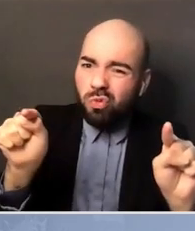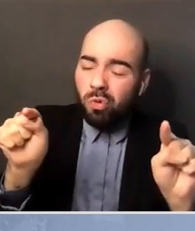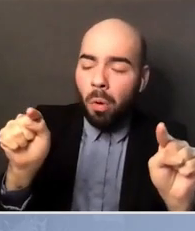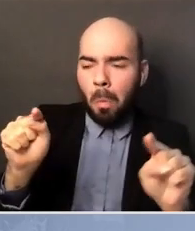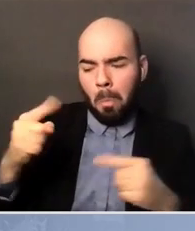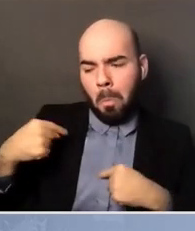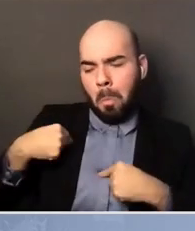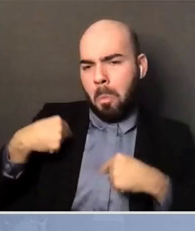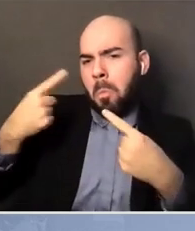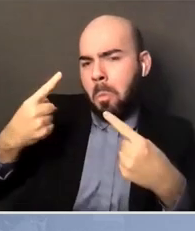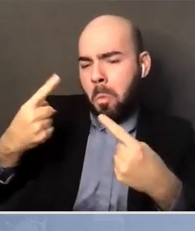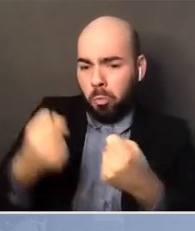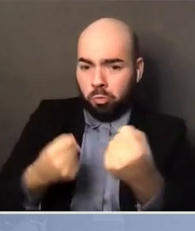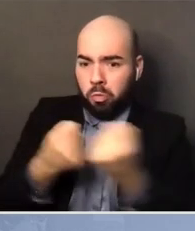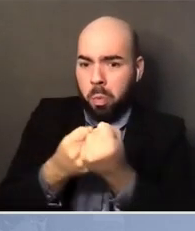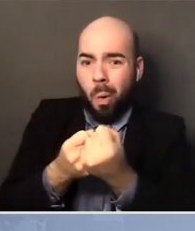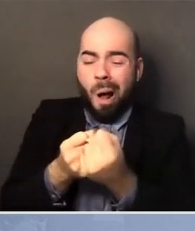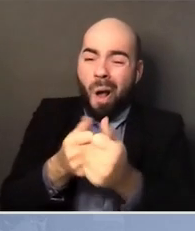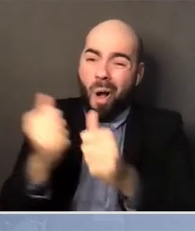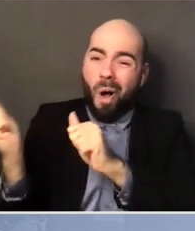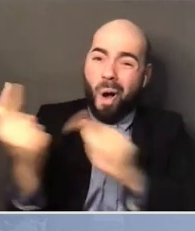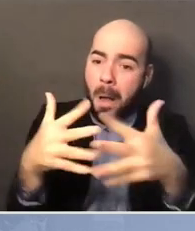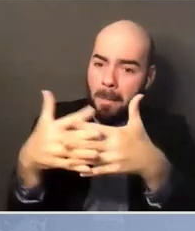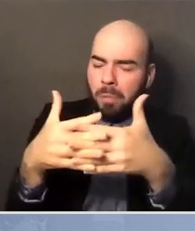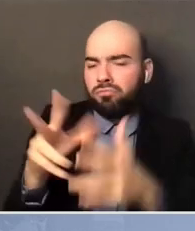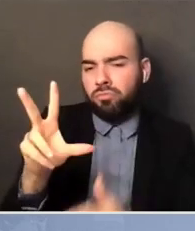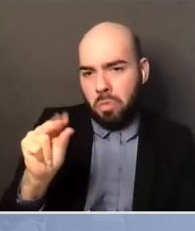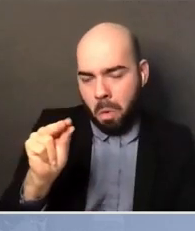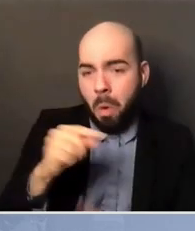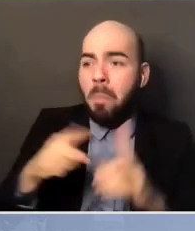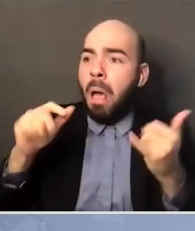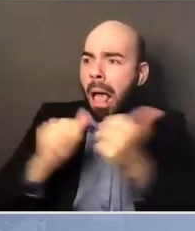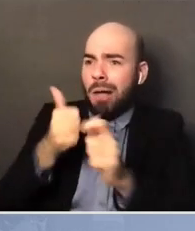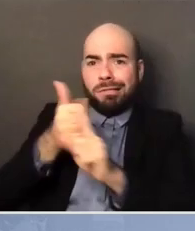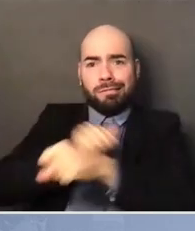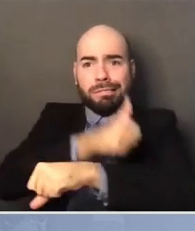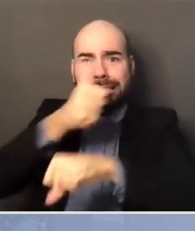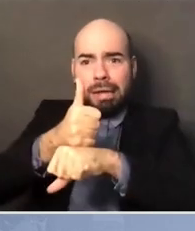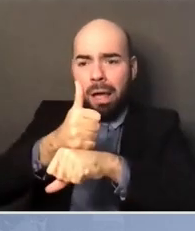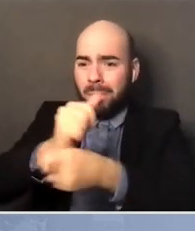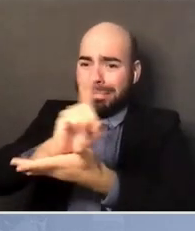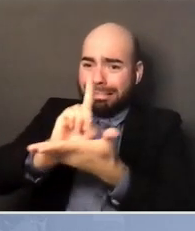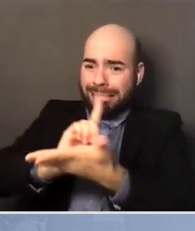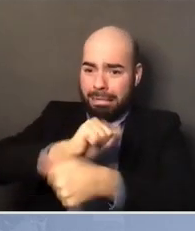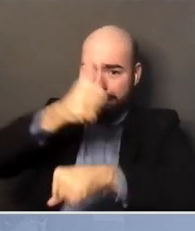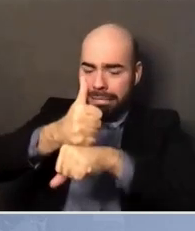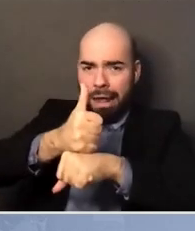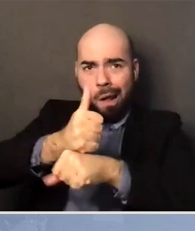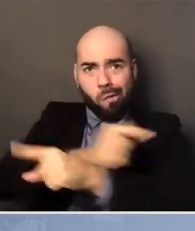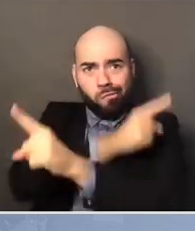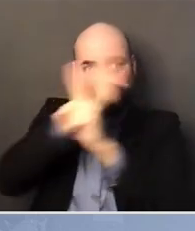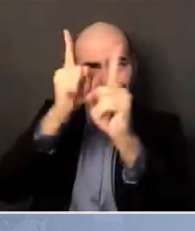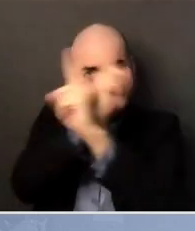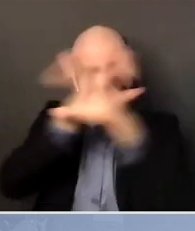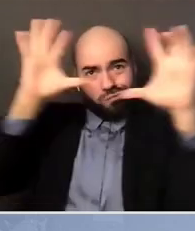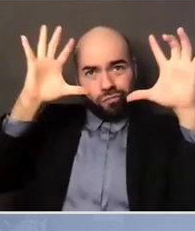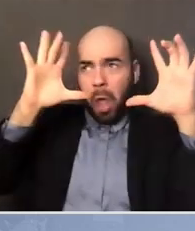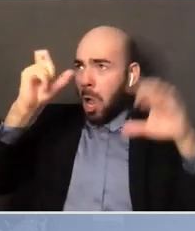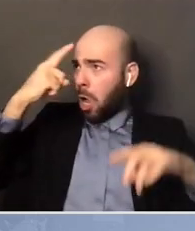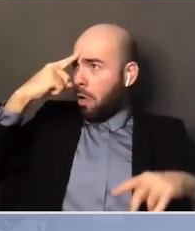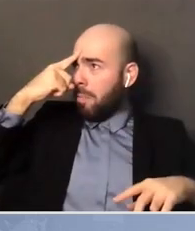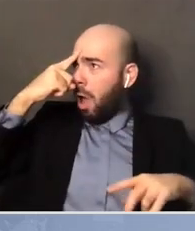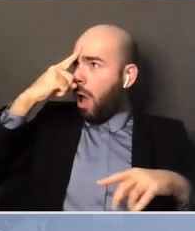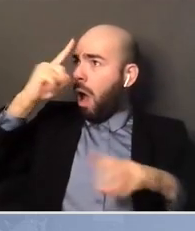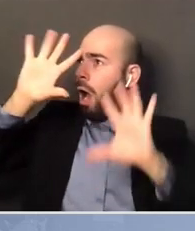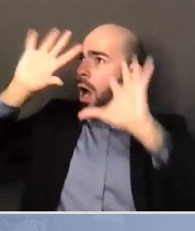but the way it's designed, it works based on who's at the table. And if you do